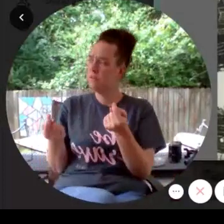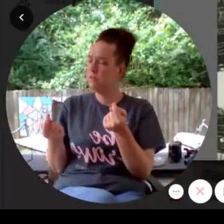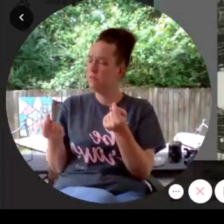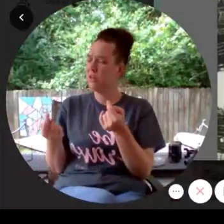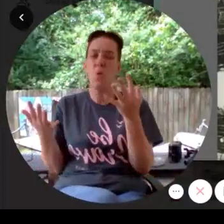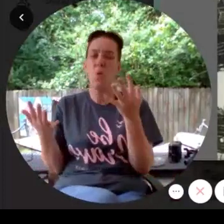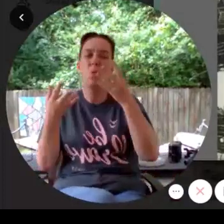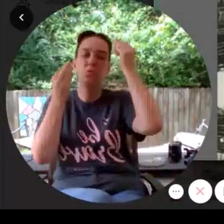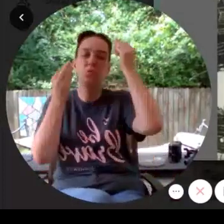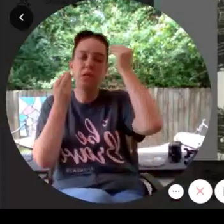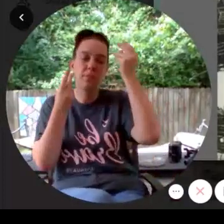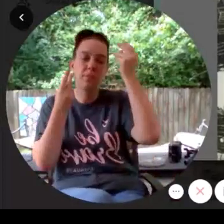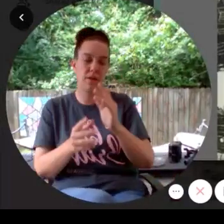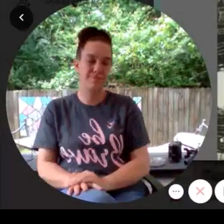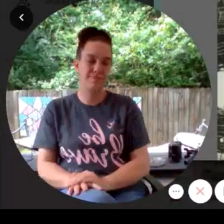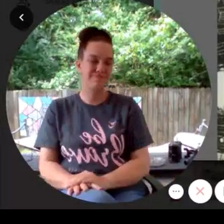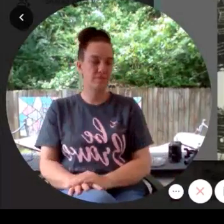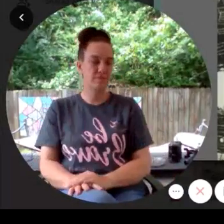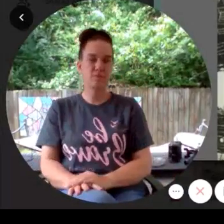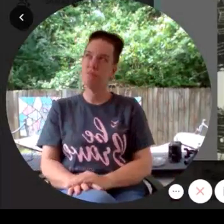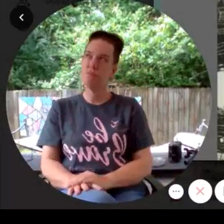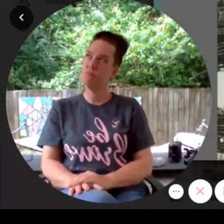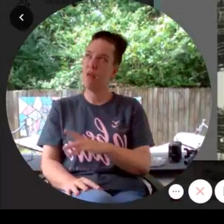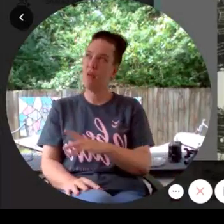thinking about? That sign.